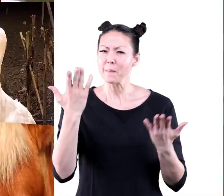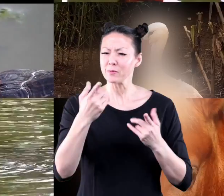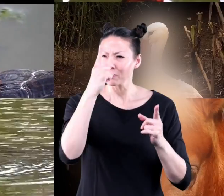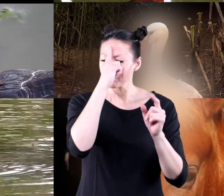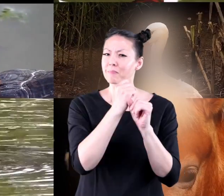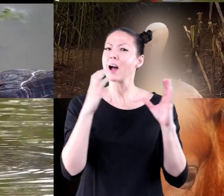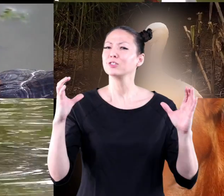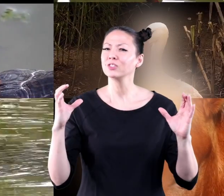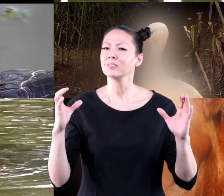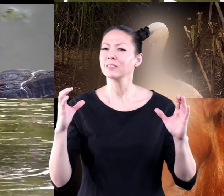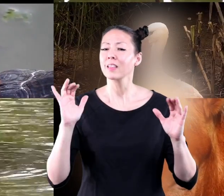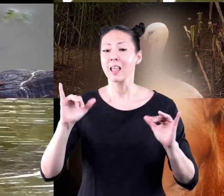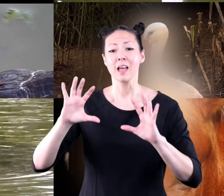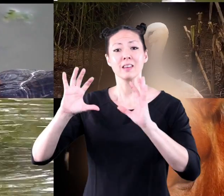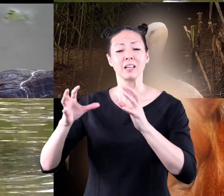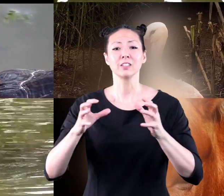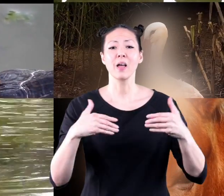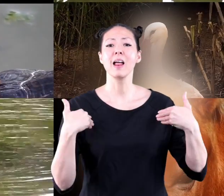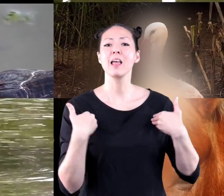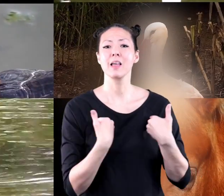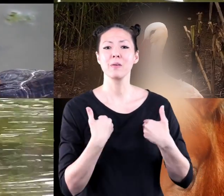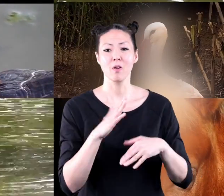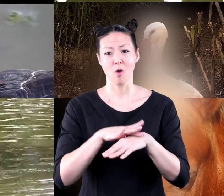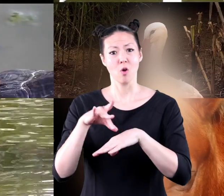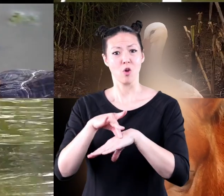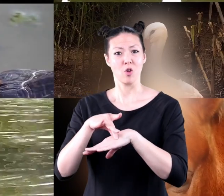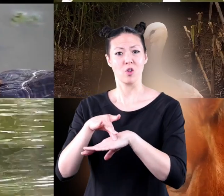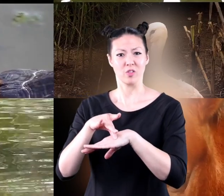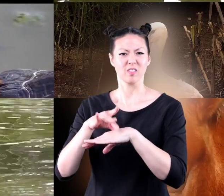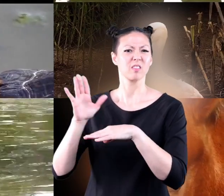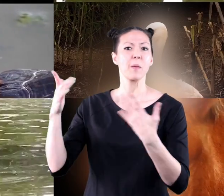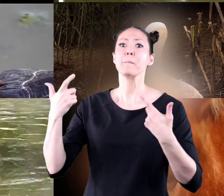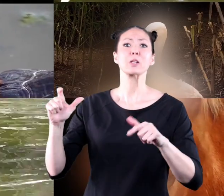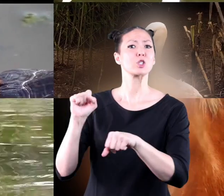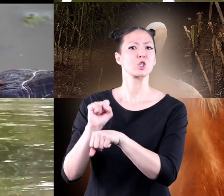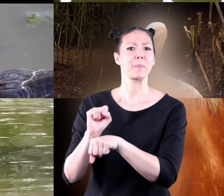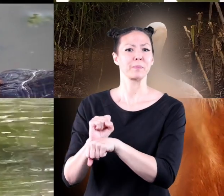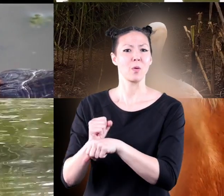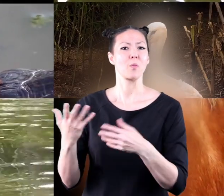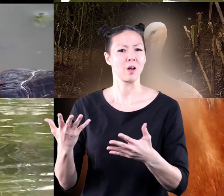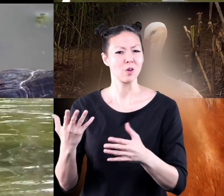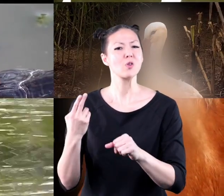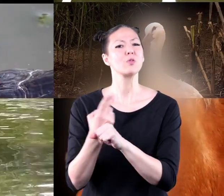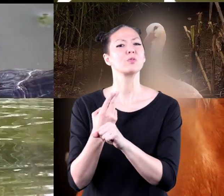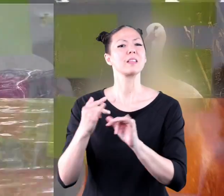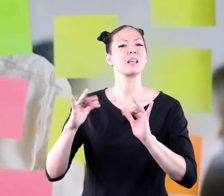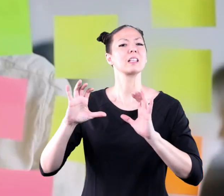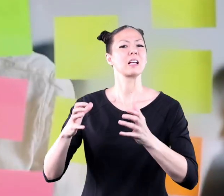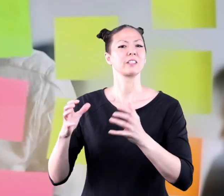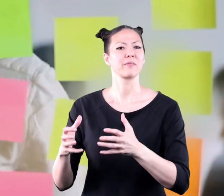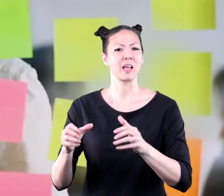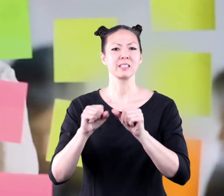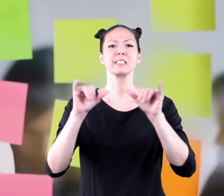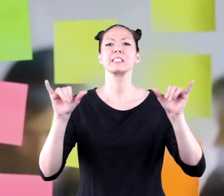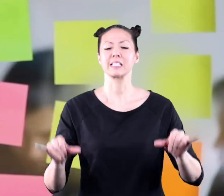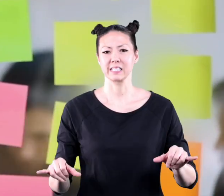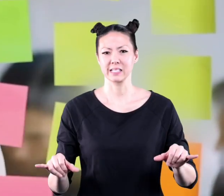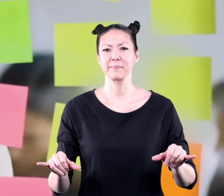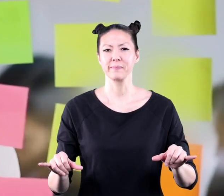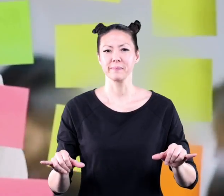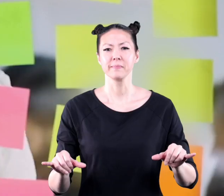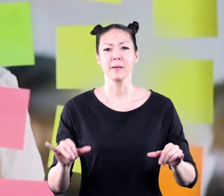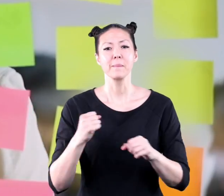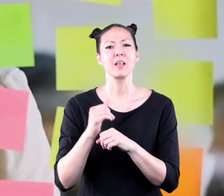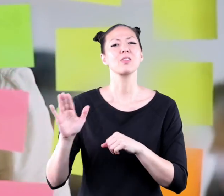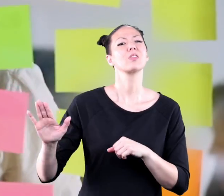as you might imagine classifying all the animals on earth is a big job but using a classification